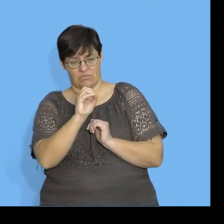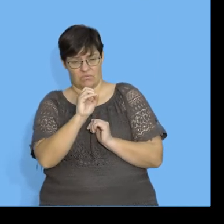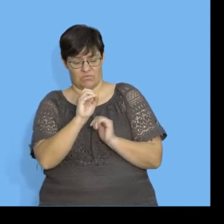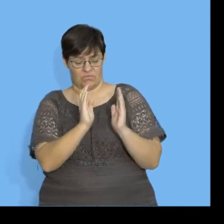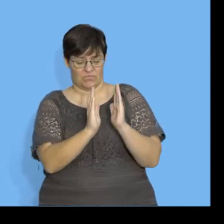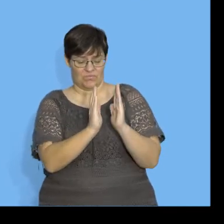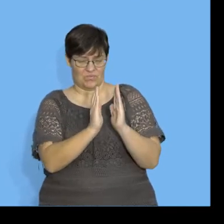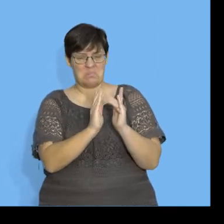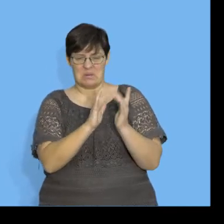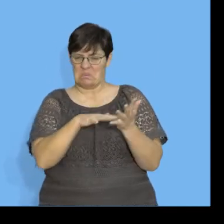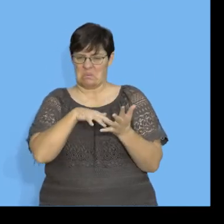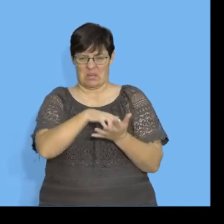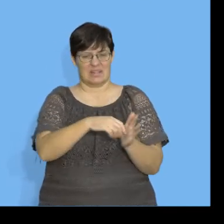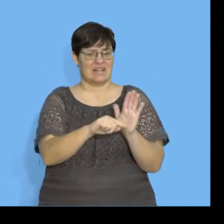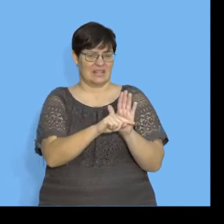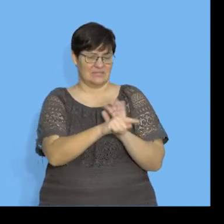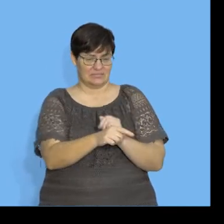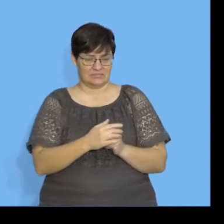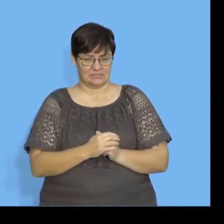but very weak correlation.